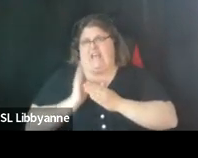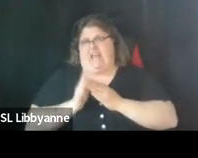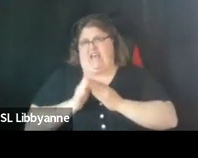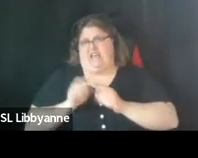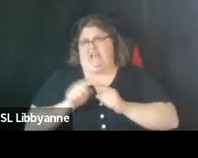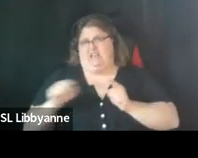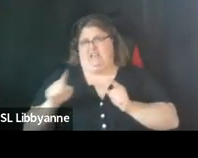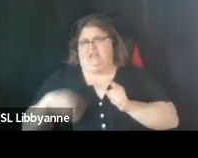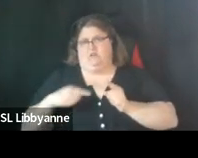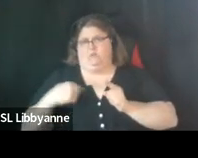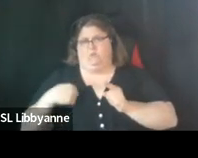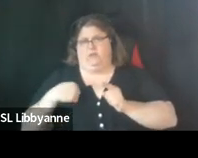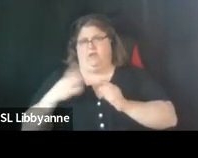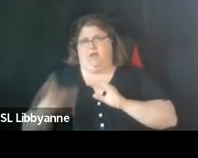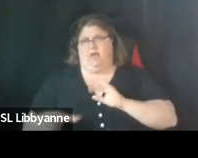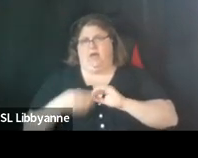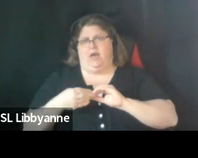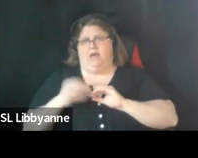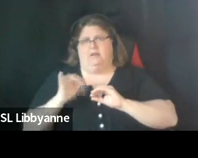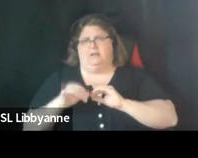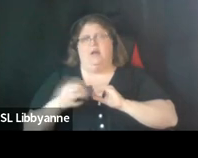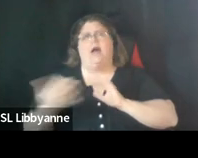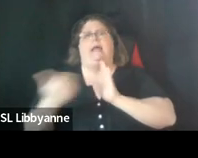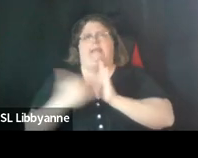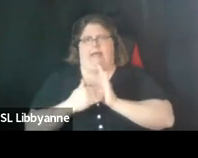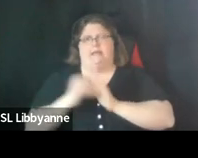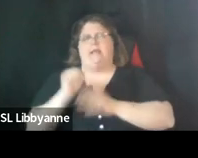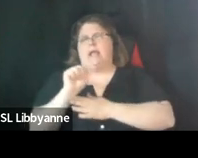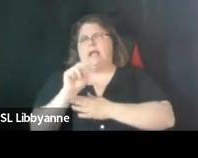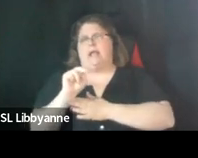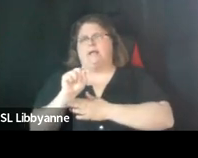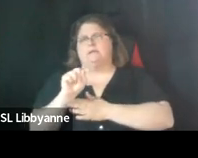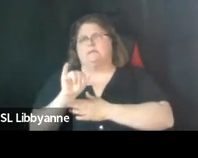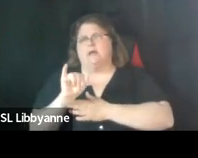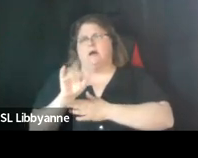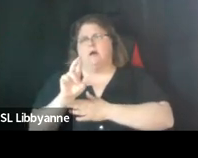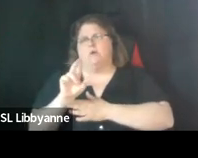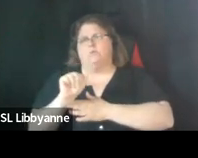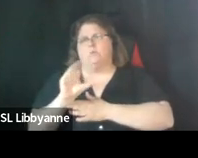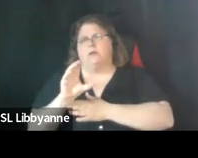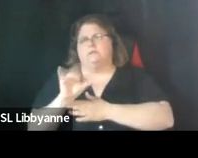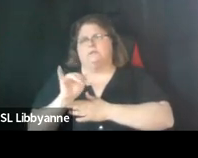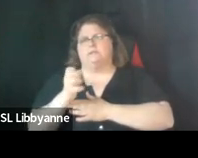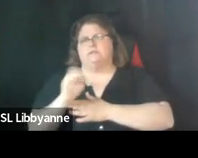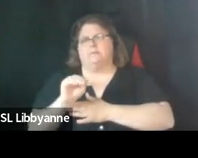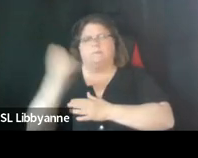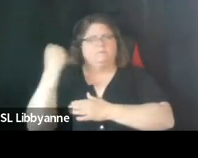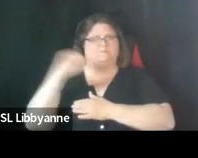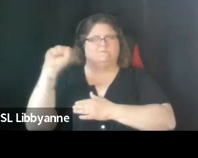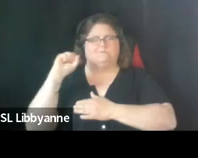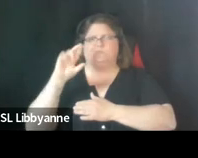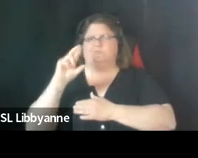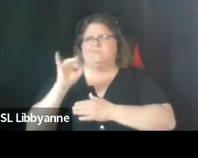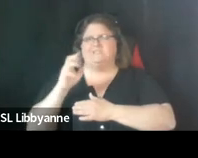we've added the um the repeating theme of anti-racism as one of the anchors of this work